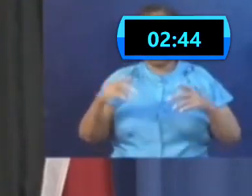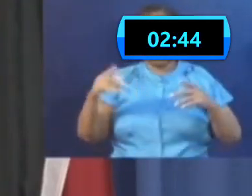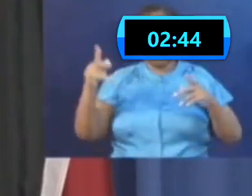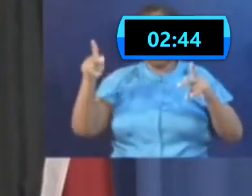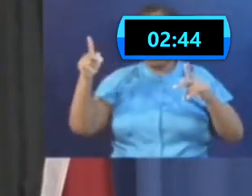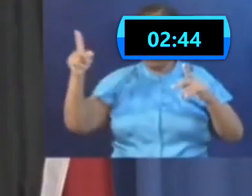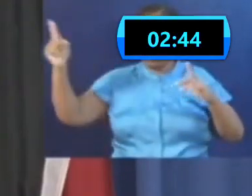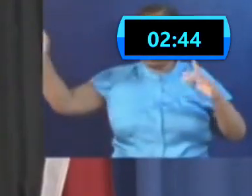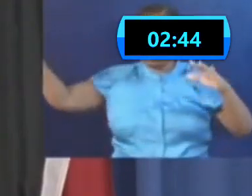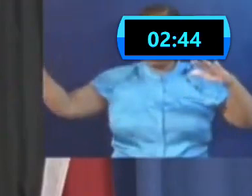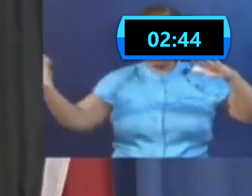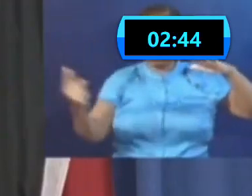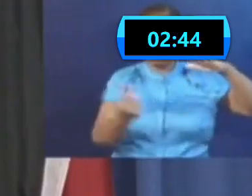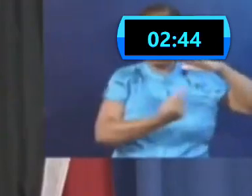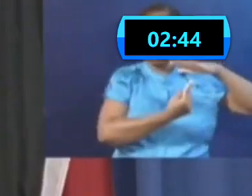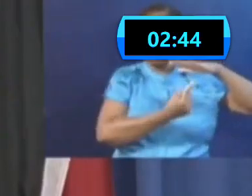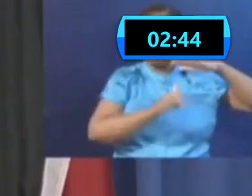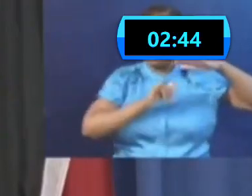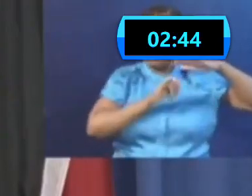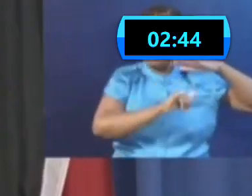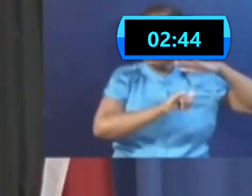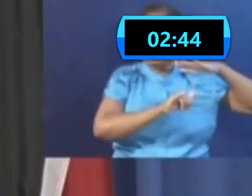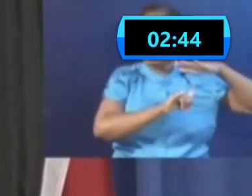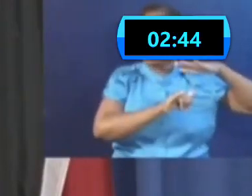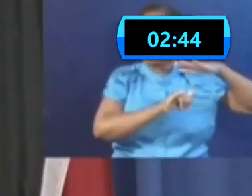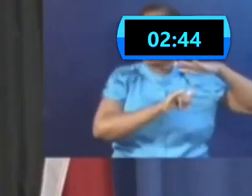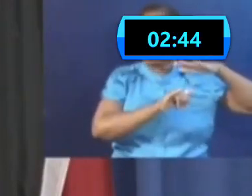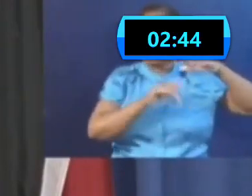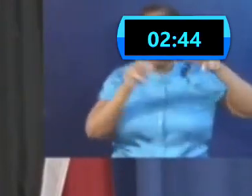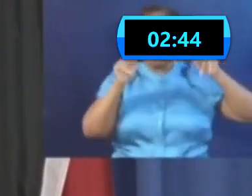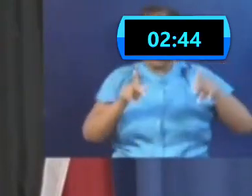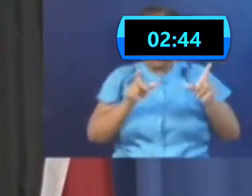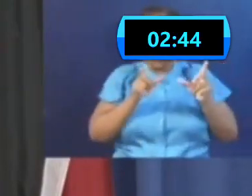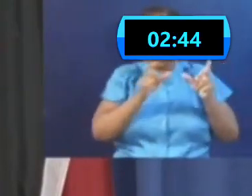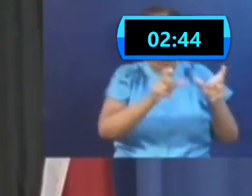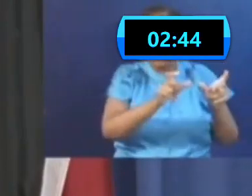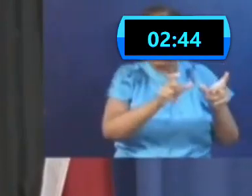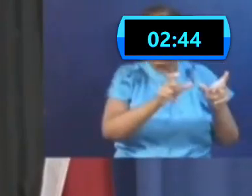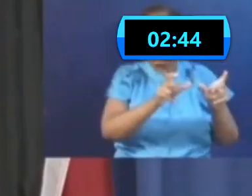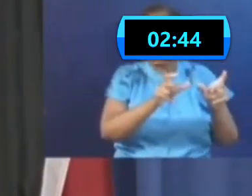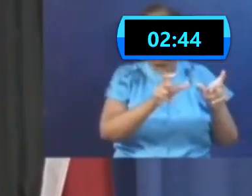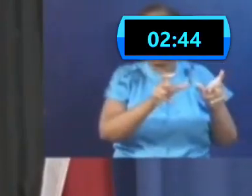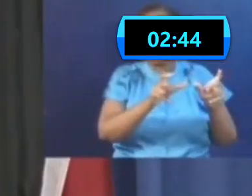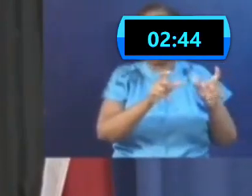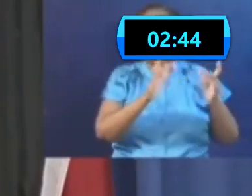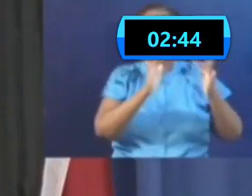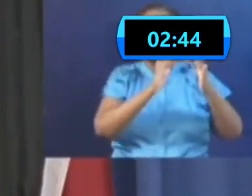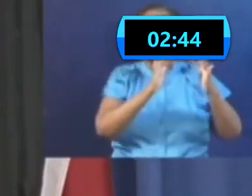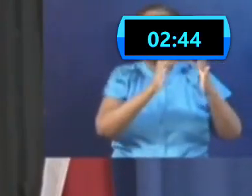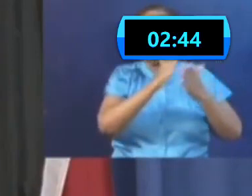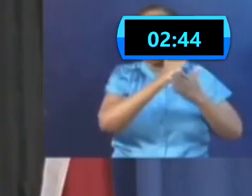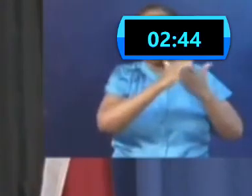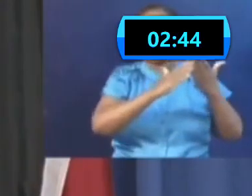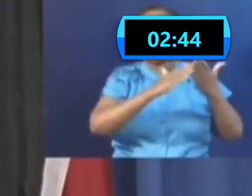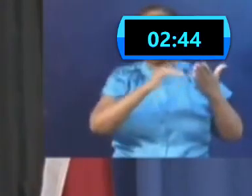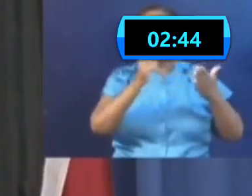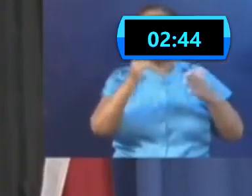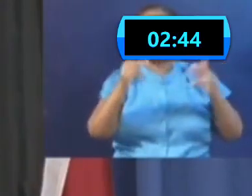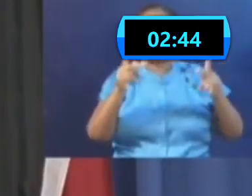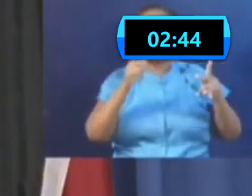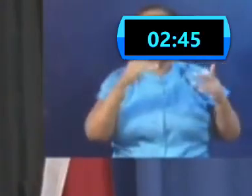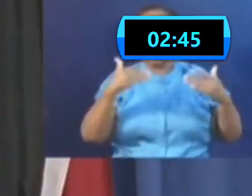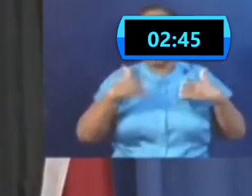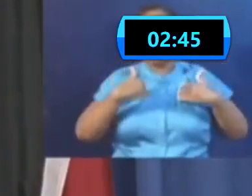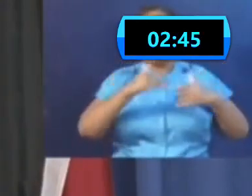a person that is quarantined is someone that would have had exposure to a suspected or confirmed case of COVID-19. So it remains for primary